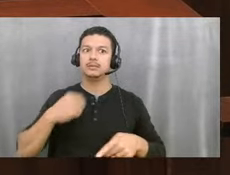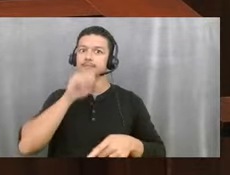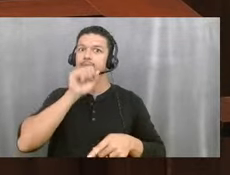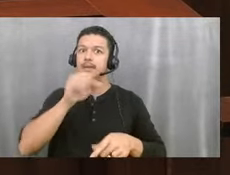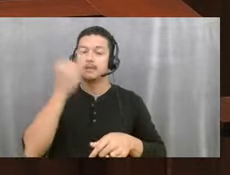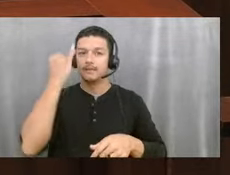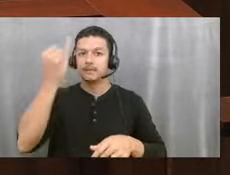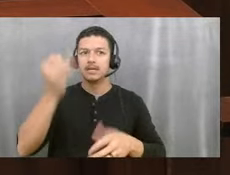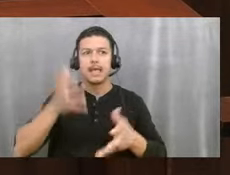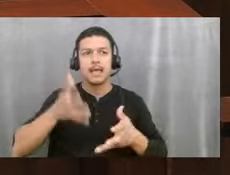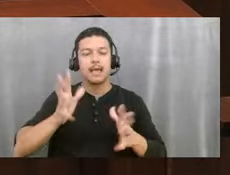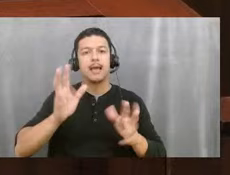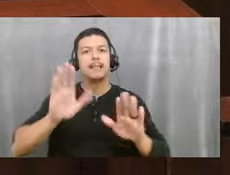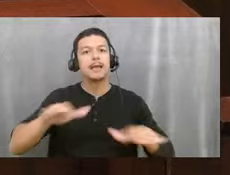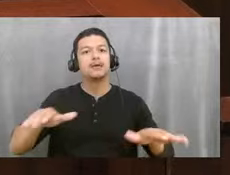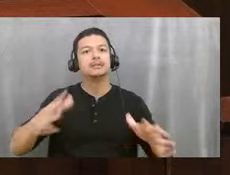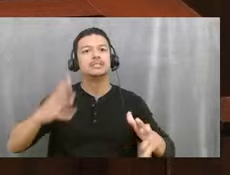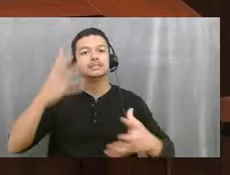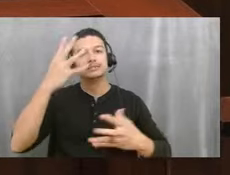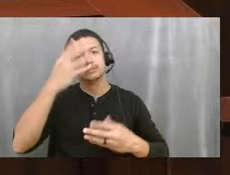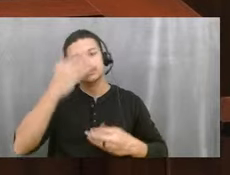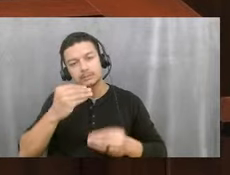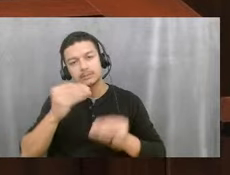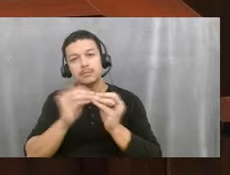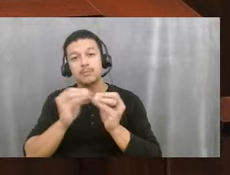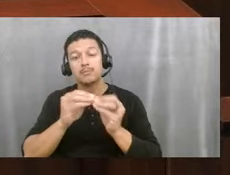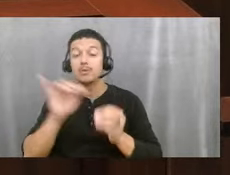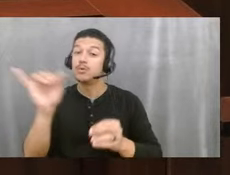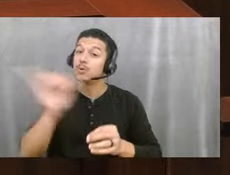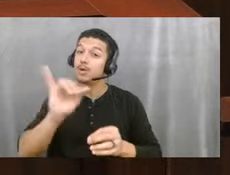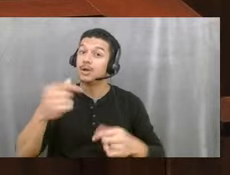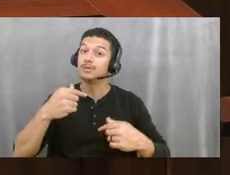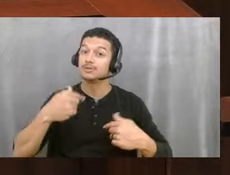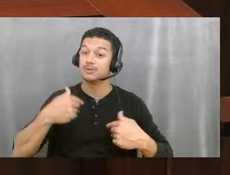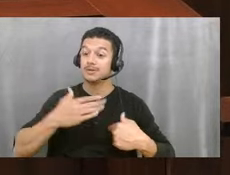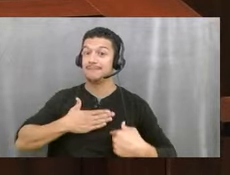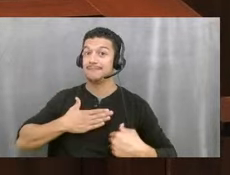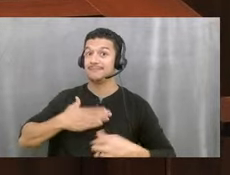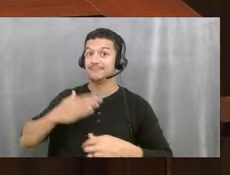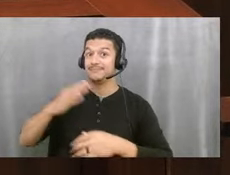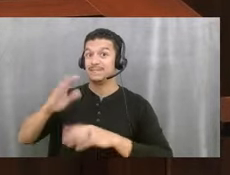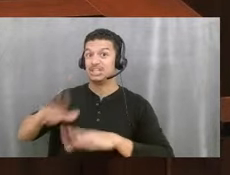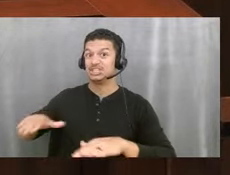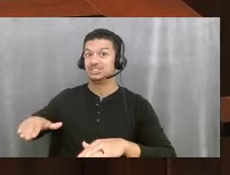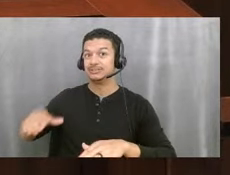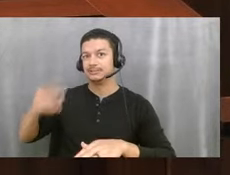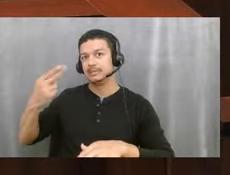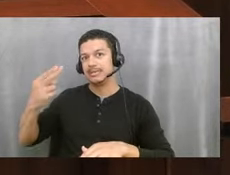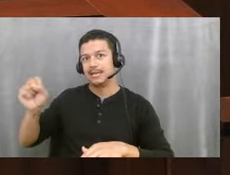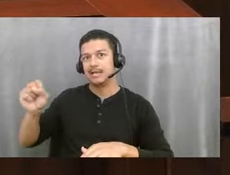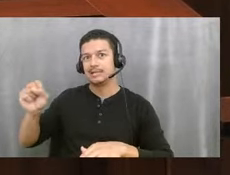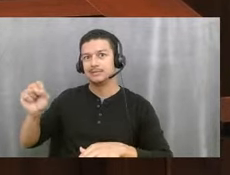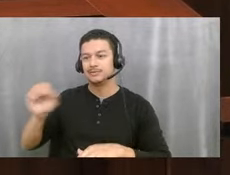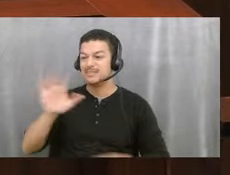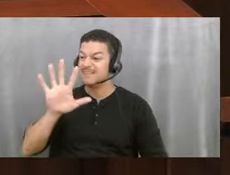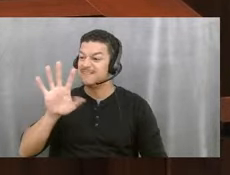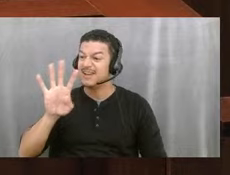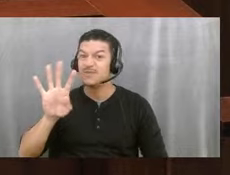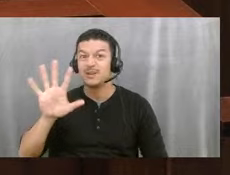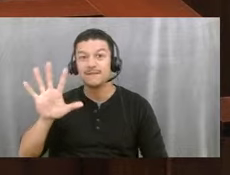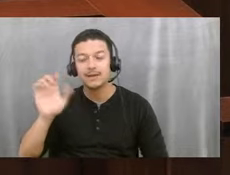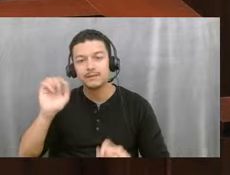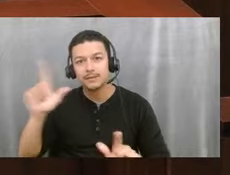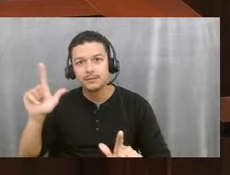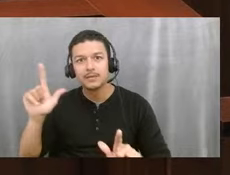longer. Also as the parent of a high schooler who wakes up every day at 545 and leaves the house by 630, I understand her need for sleep.